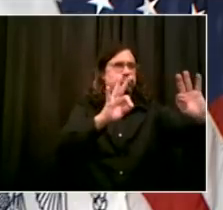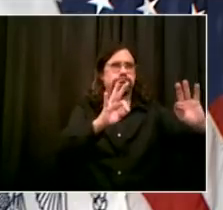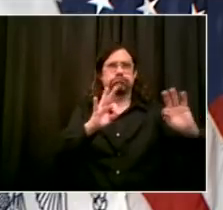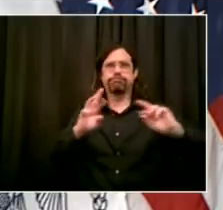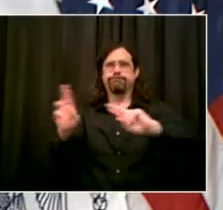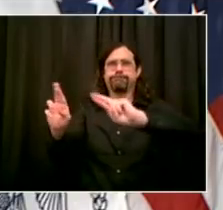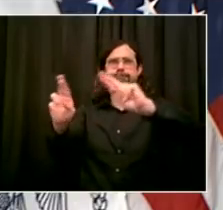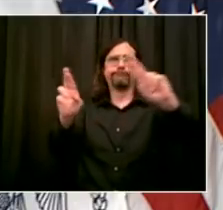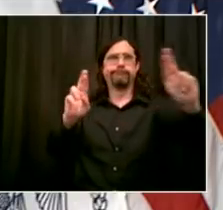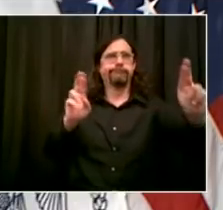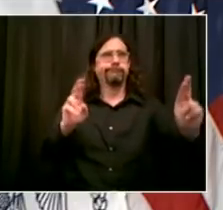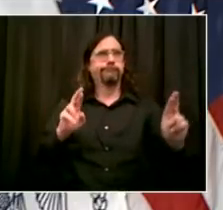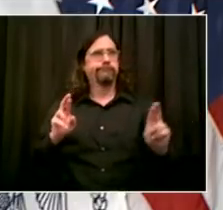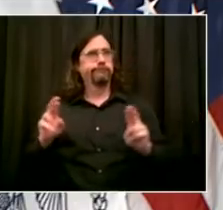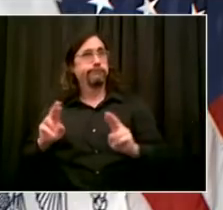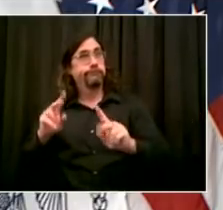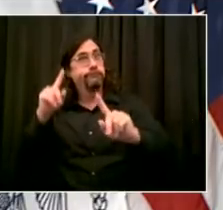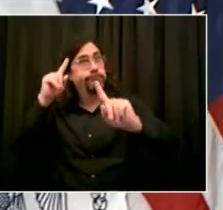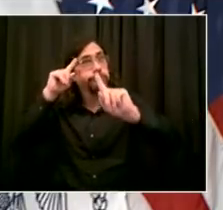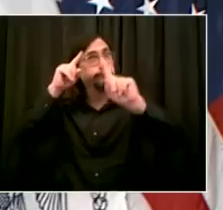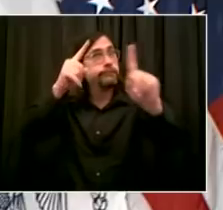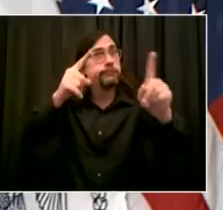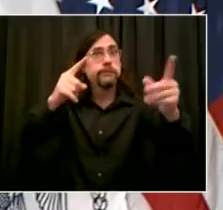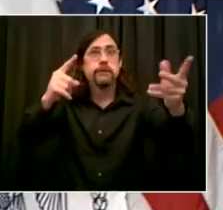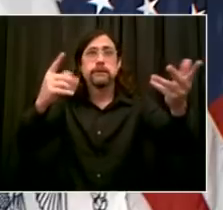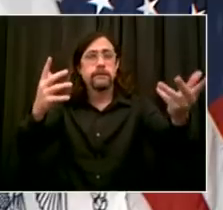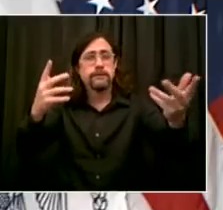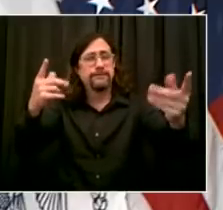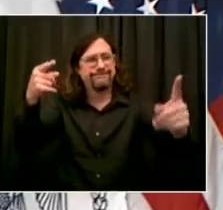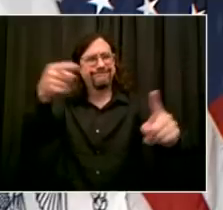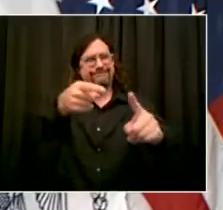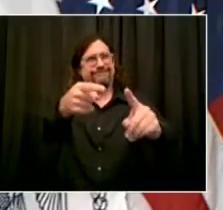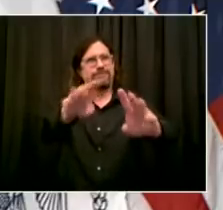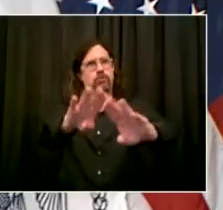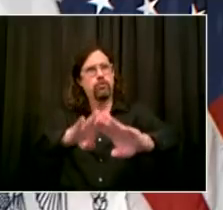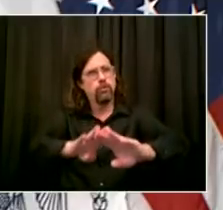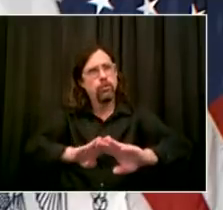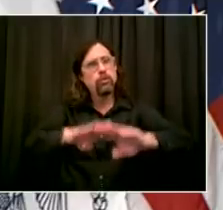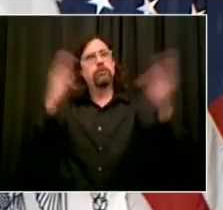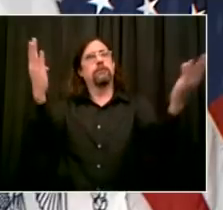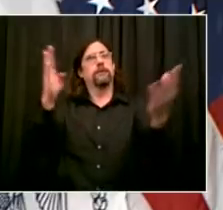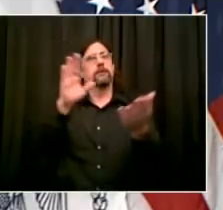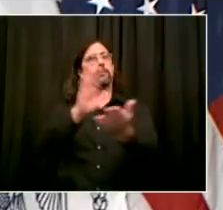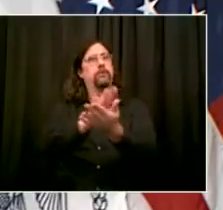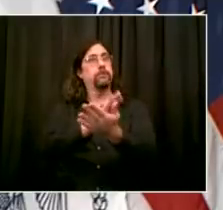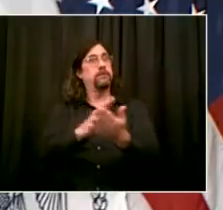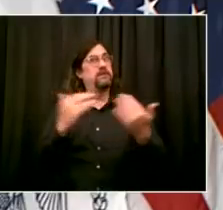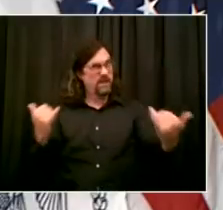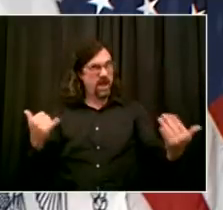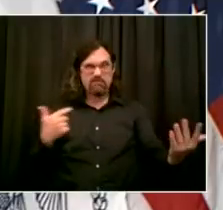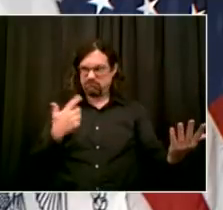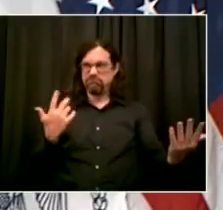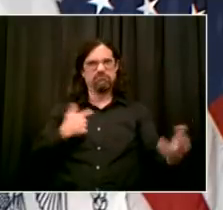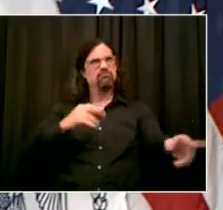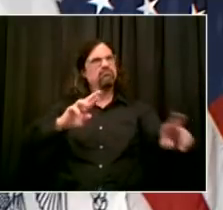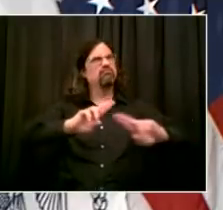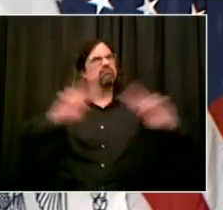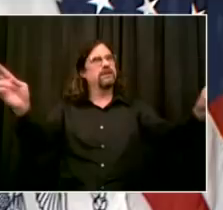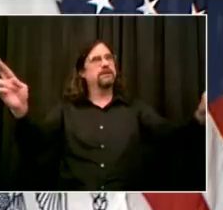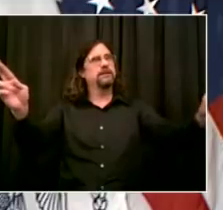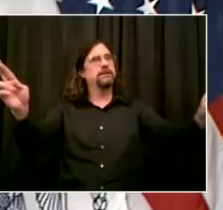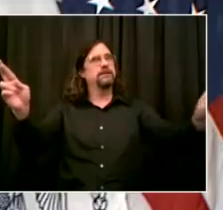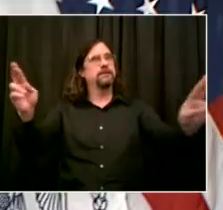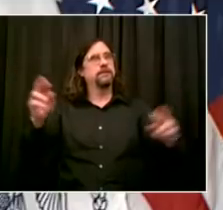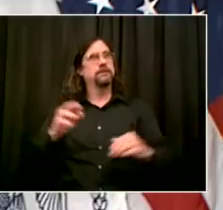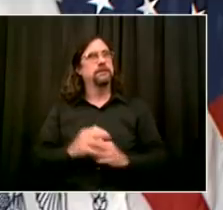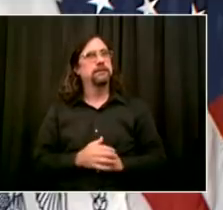that our school system could reopen, our jobs could come back, we could be on a strong path to recovery. This